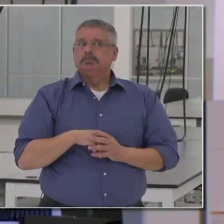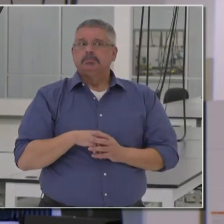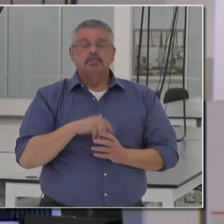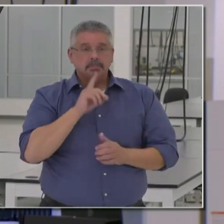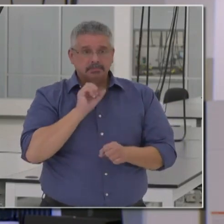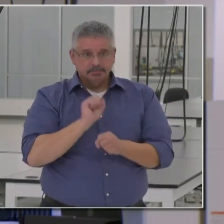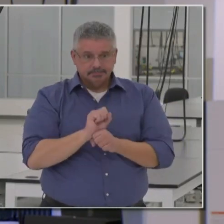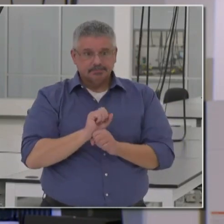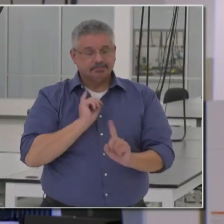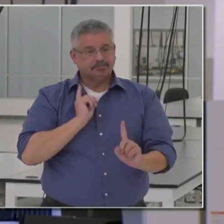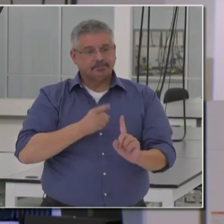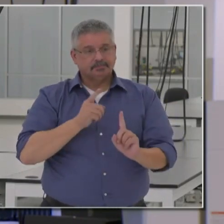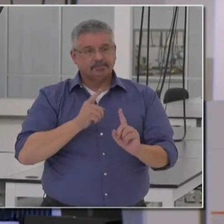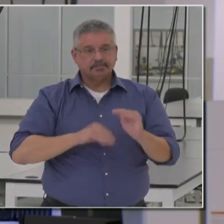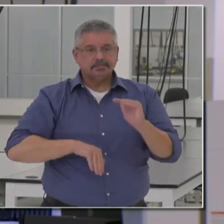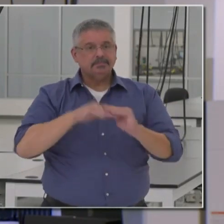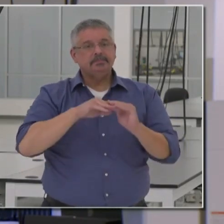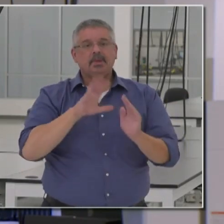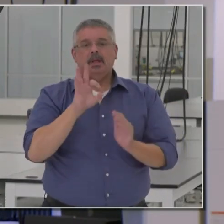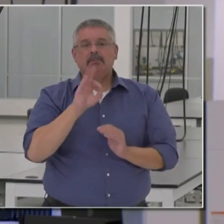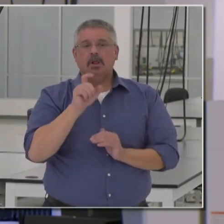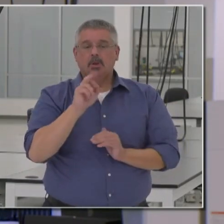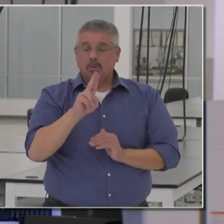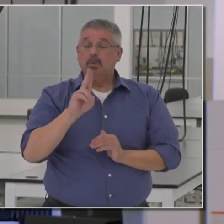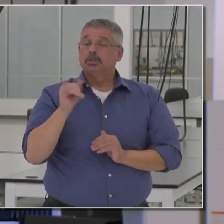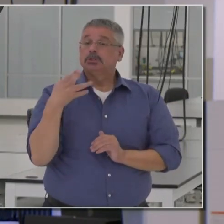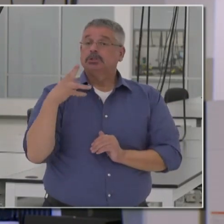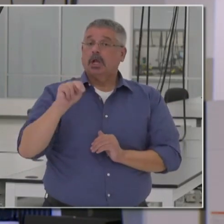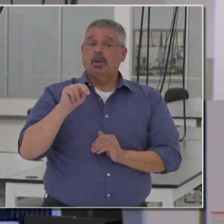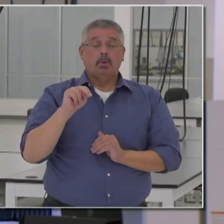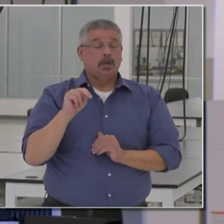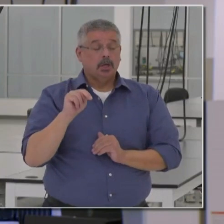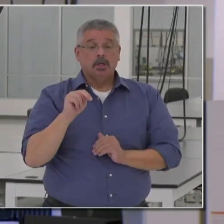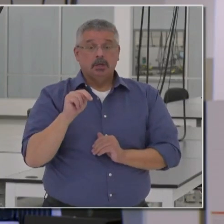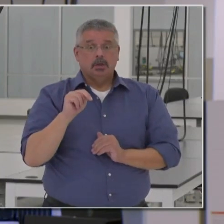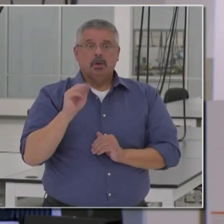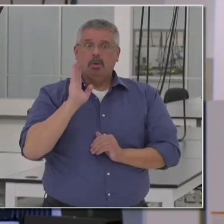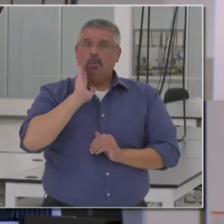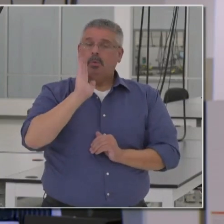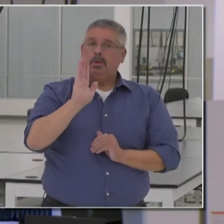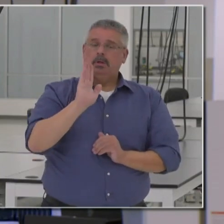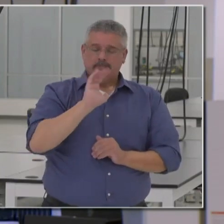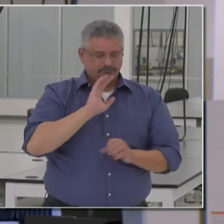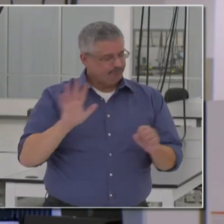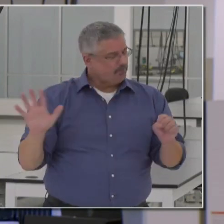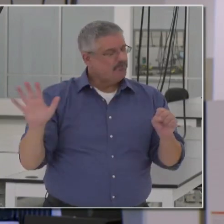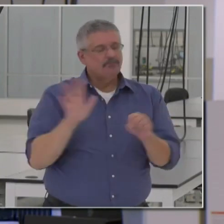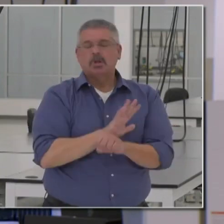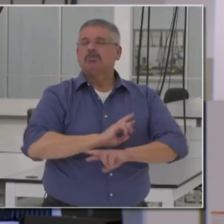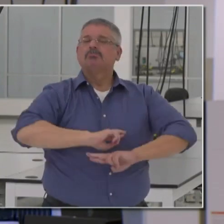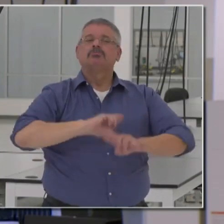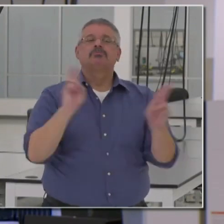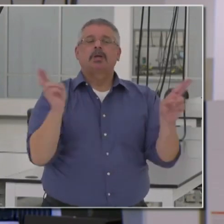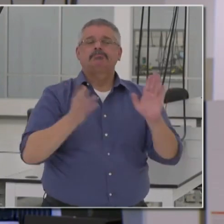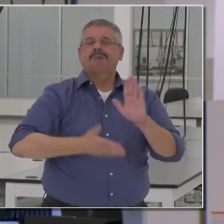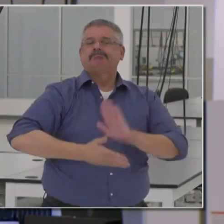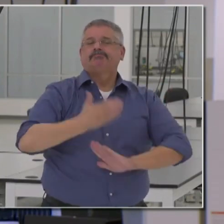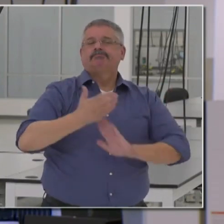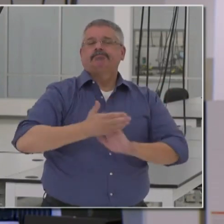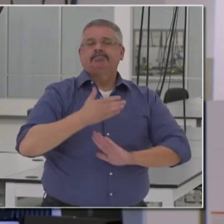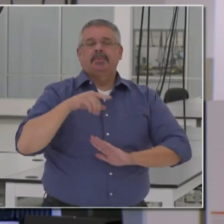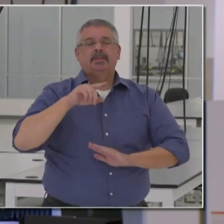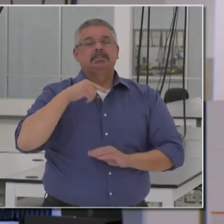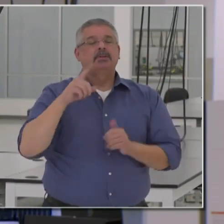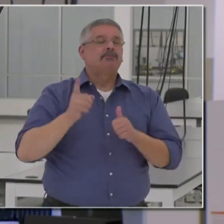question specifically about the peak of the flu season in January, we will be fully operationalizing in that